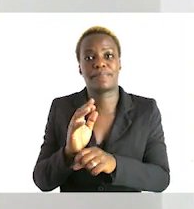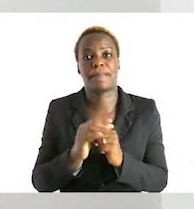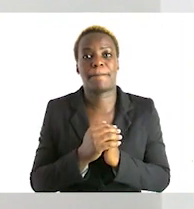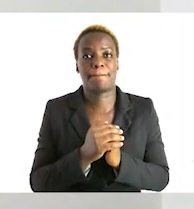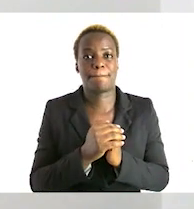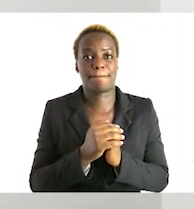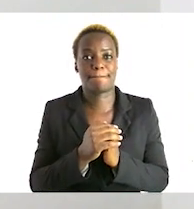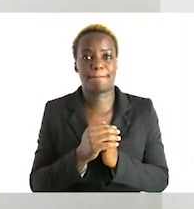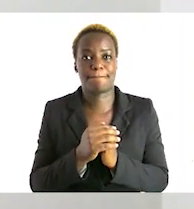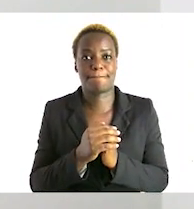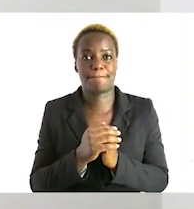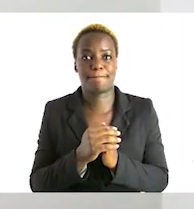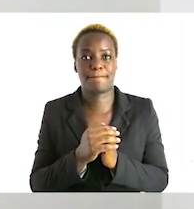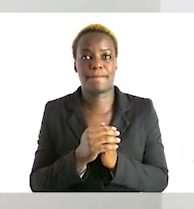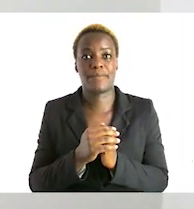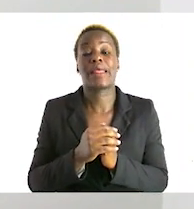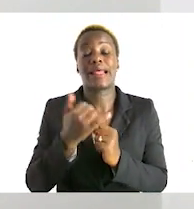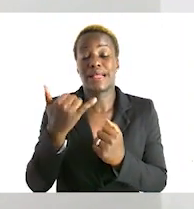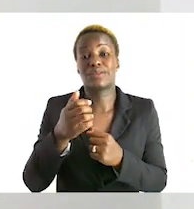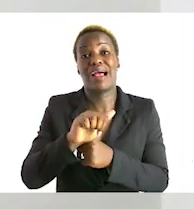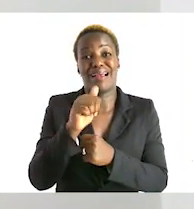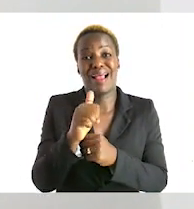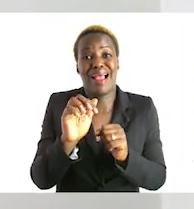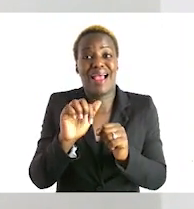now there's also another way